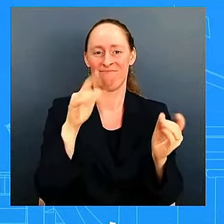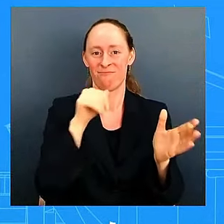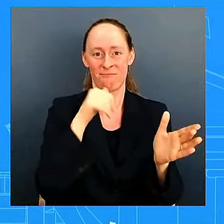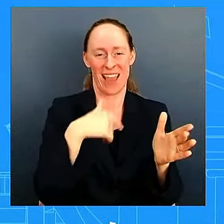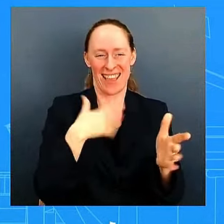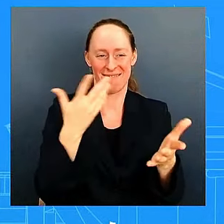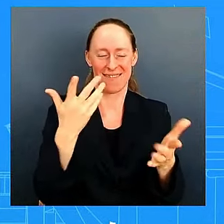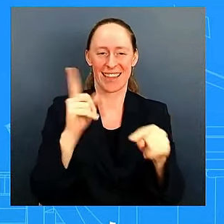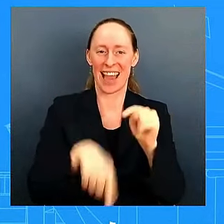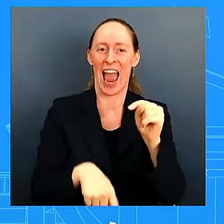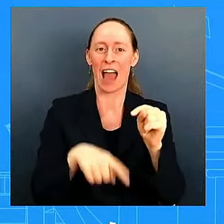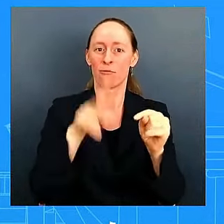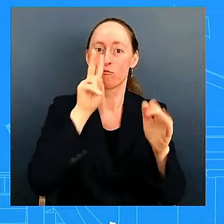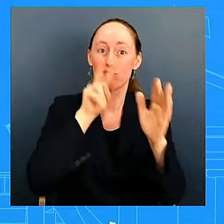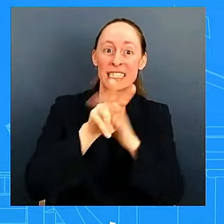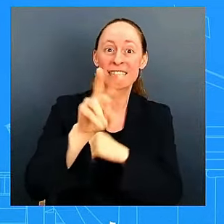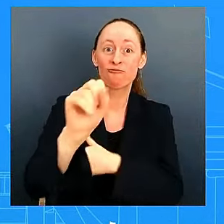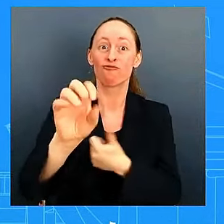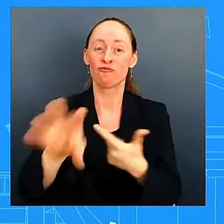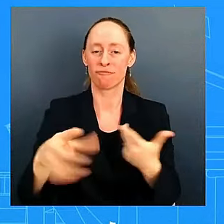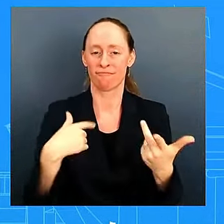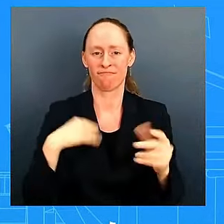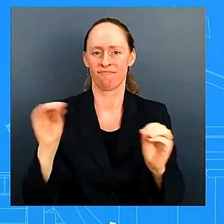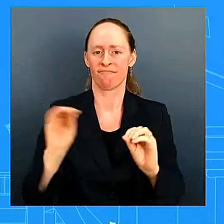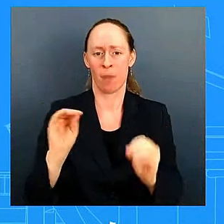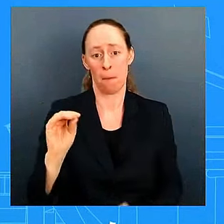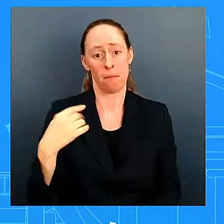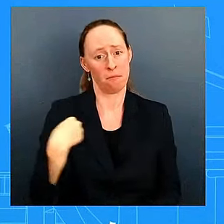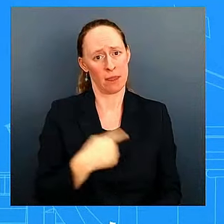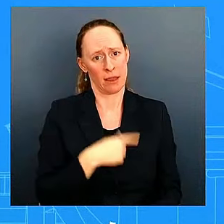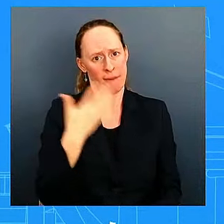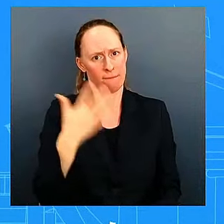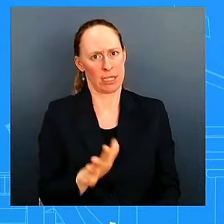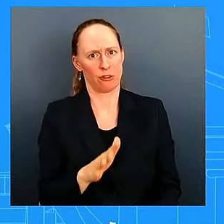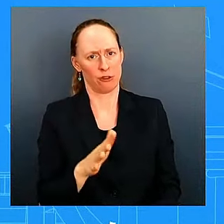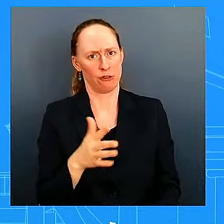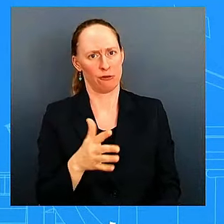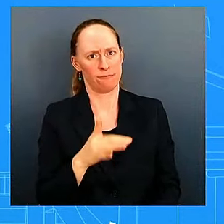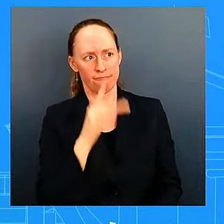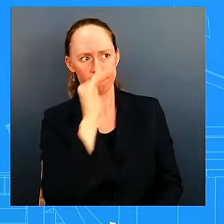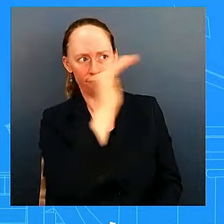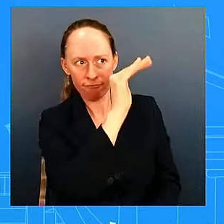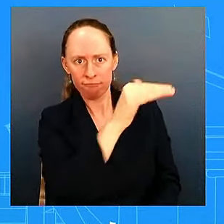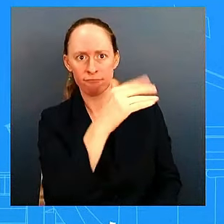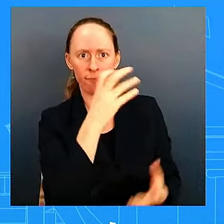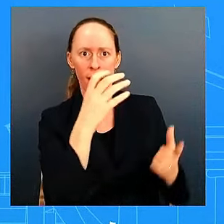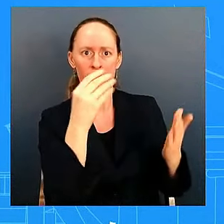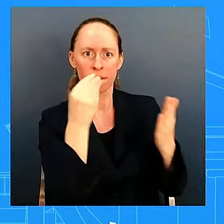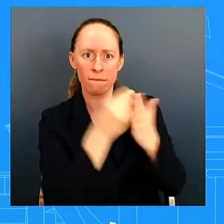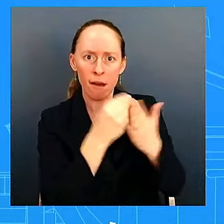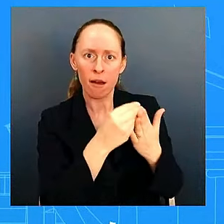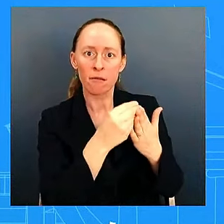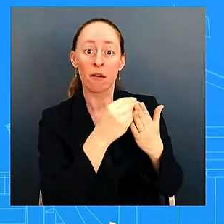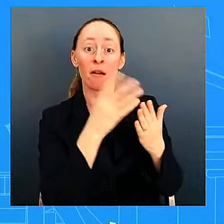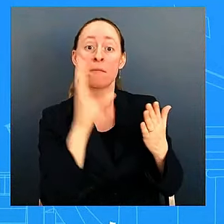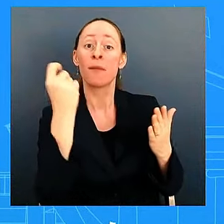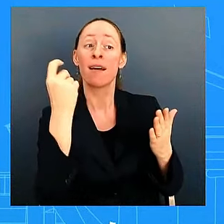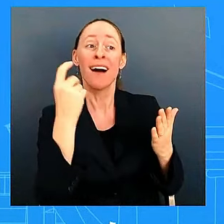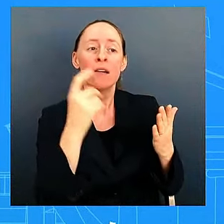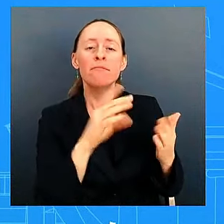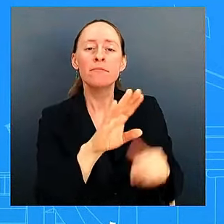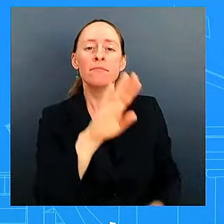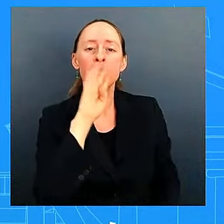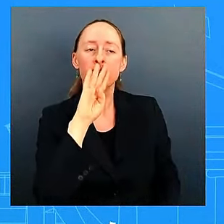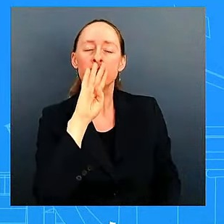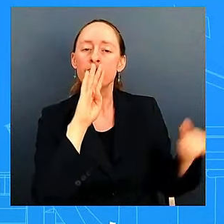to to get more funding in the cr it didn't make it through it did not was not included but what we're doing right now and i think it's important and